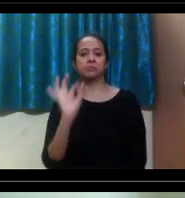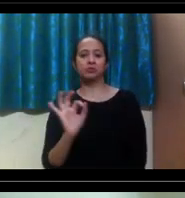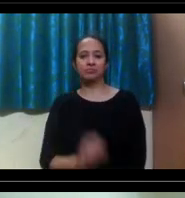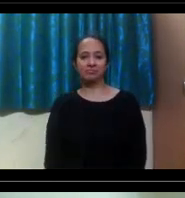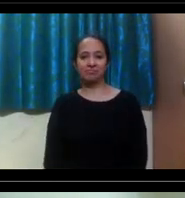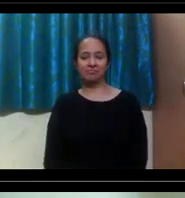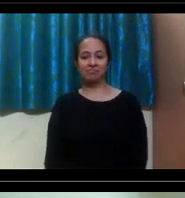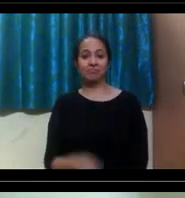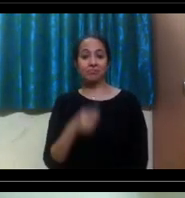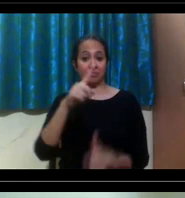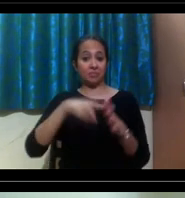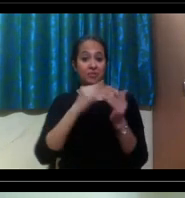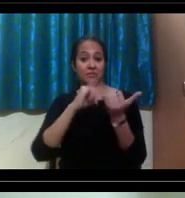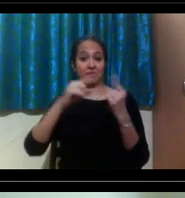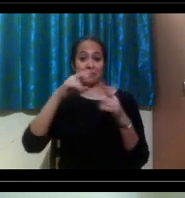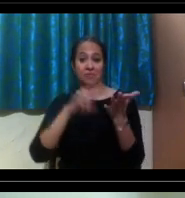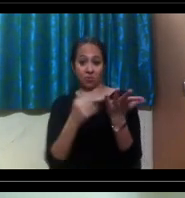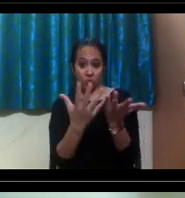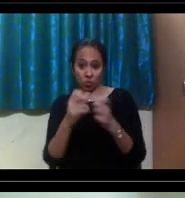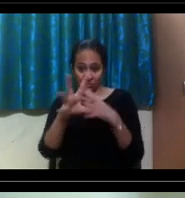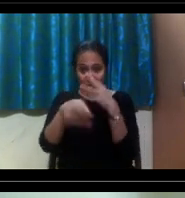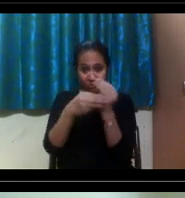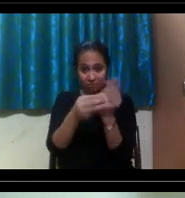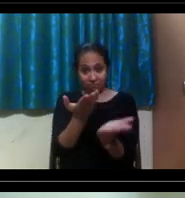Justin, would you like to add anything more to this?